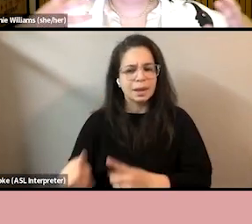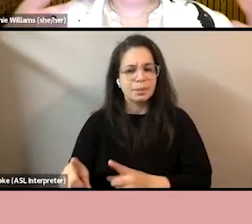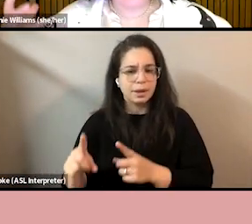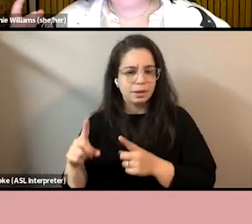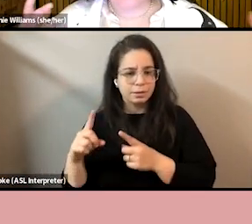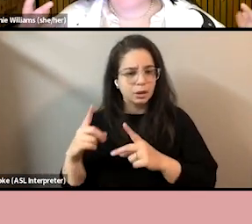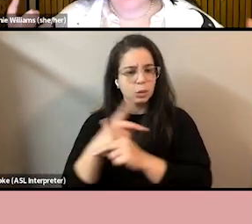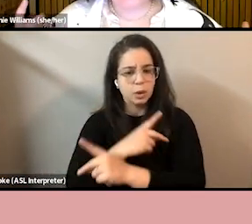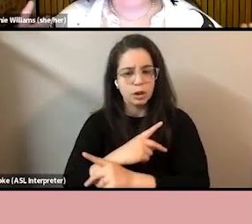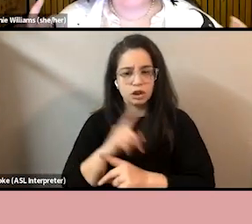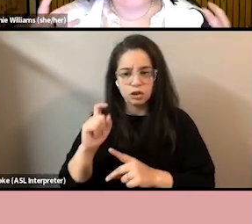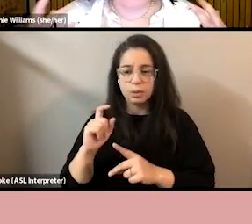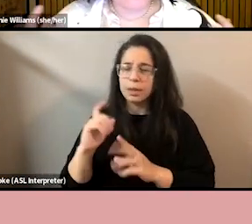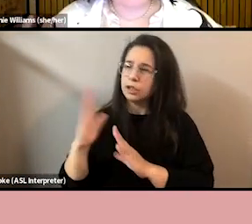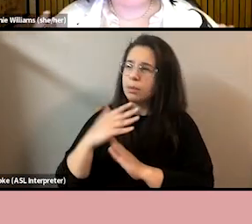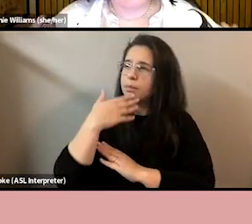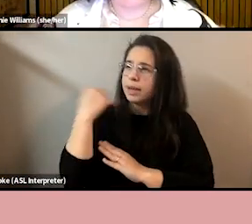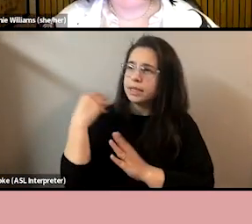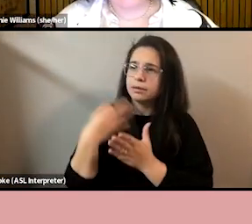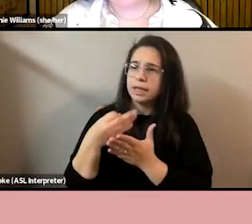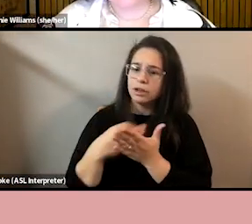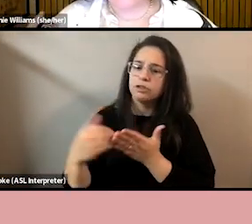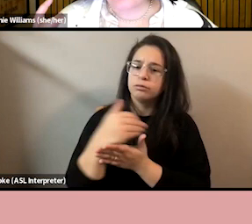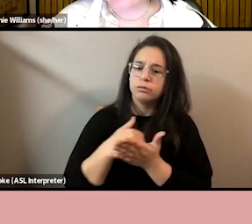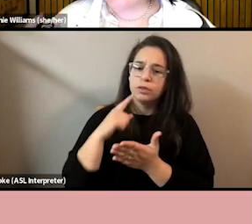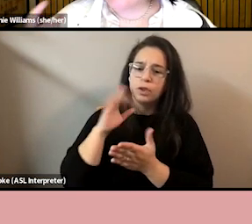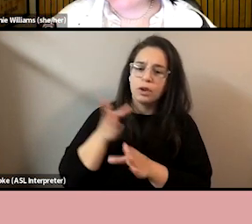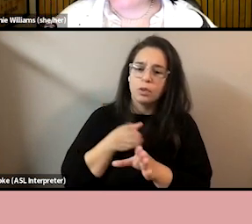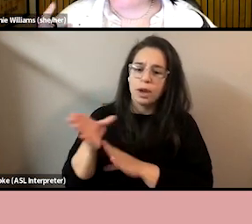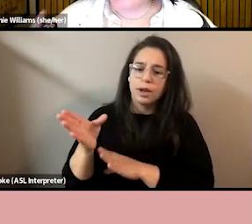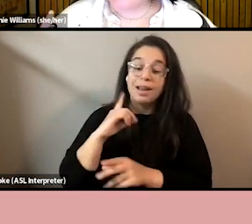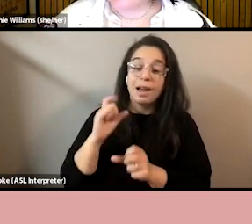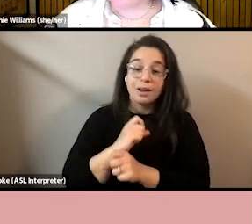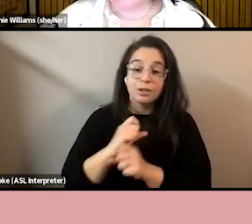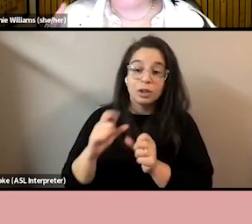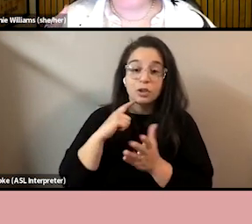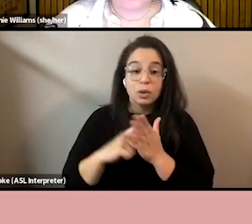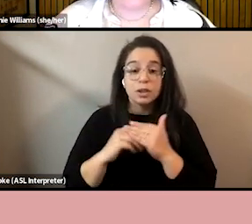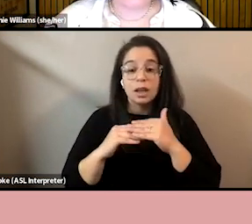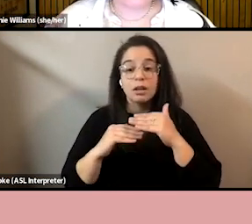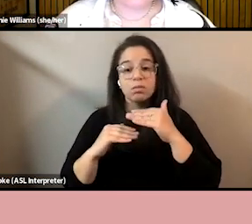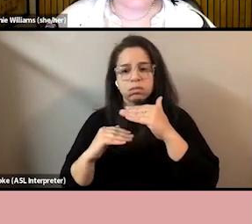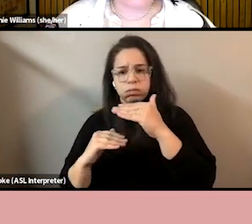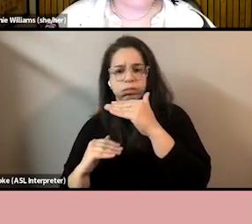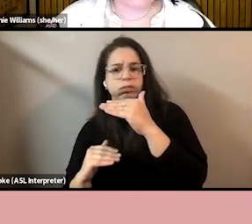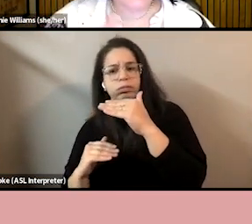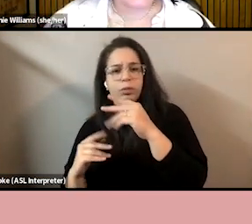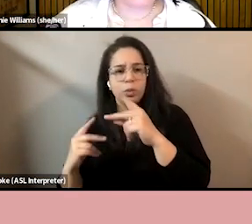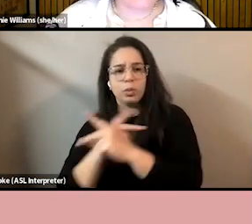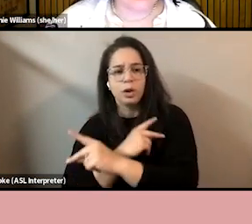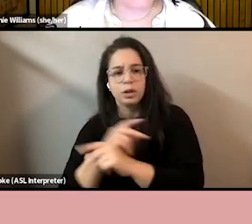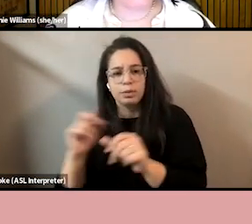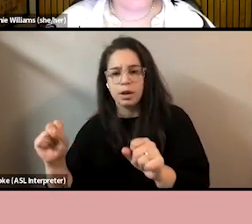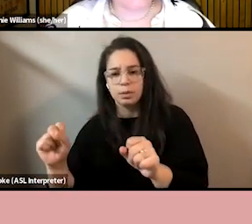the peak financial moment in their careers, we're actually seeing the pay gap at the widest that it is